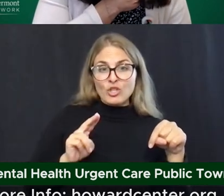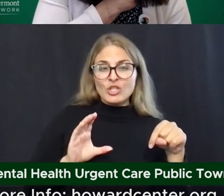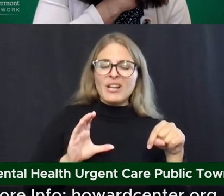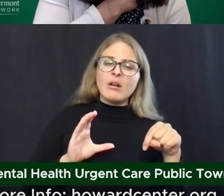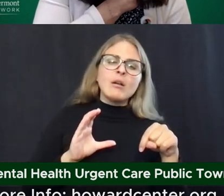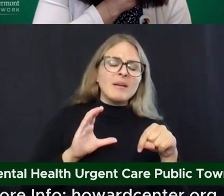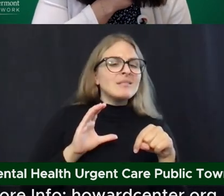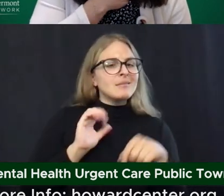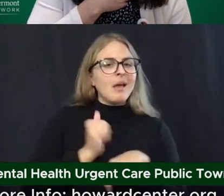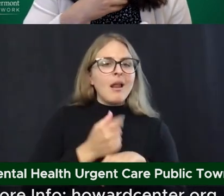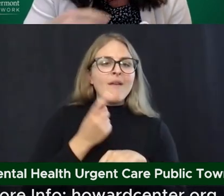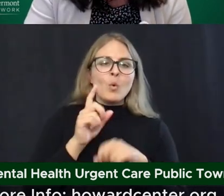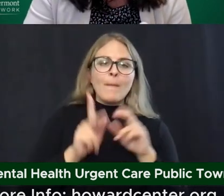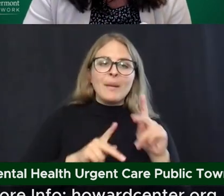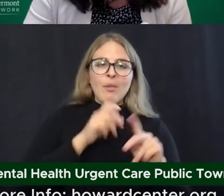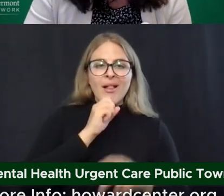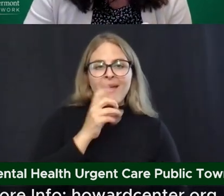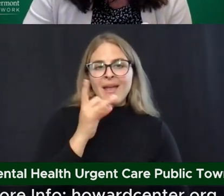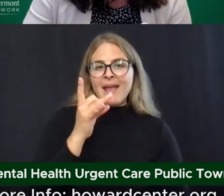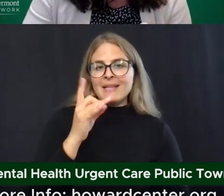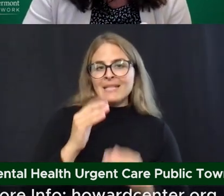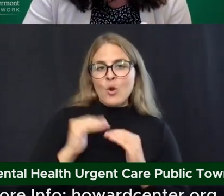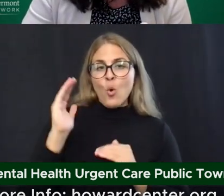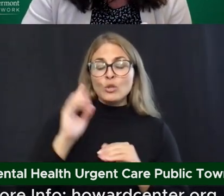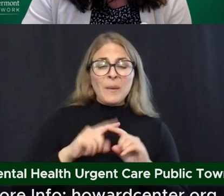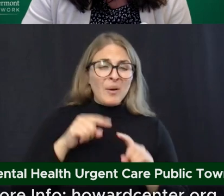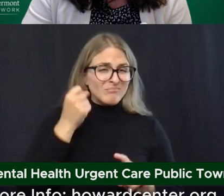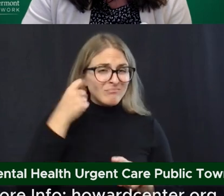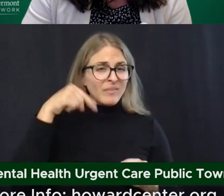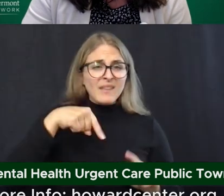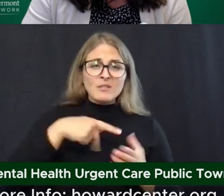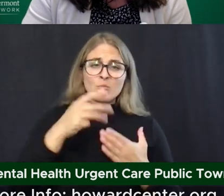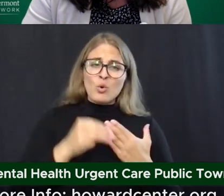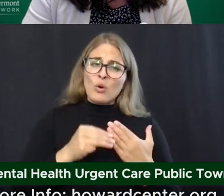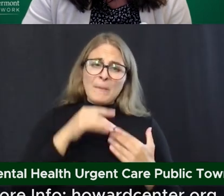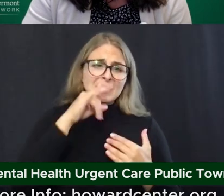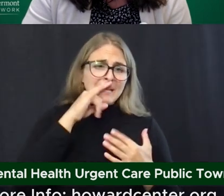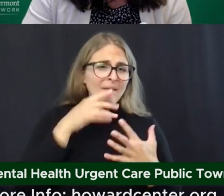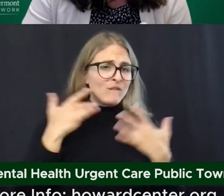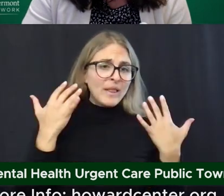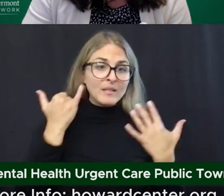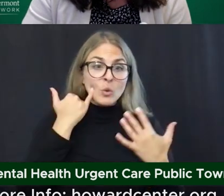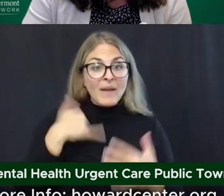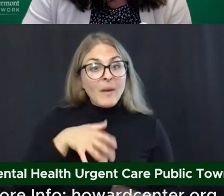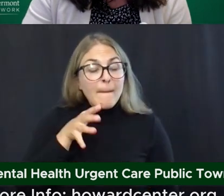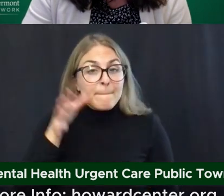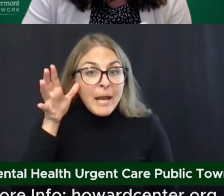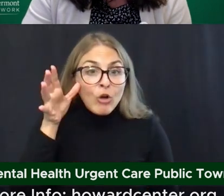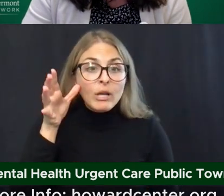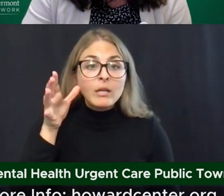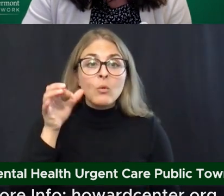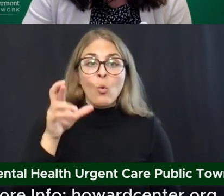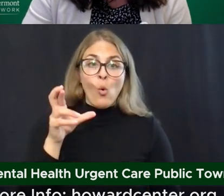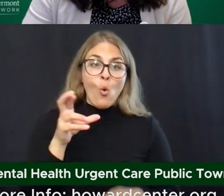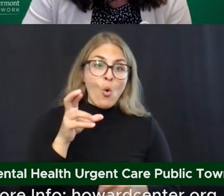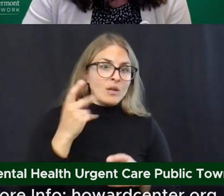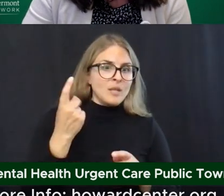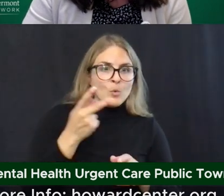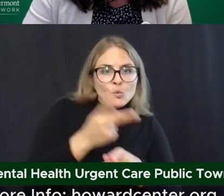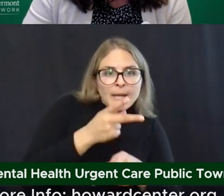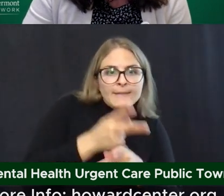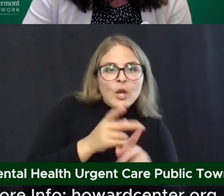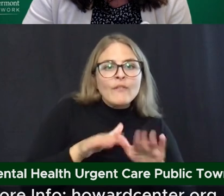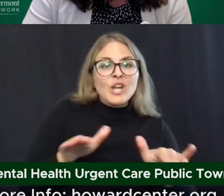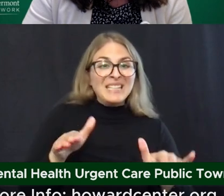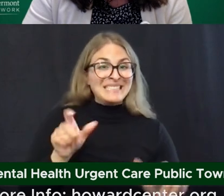over. That being said, it is a kid-friendly program. If a parent or caregiver is needing to access the services